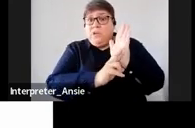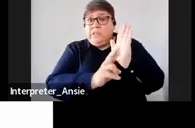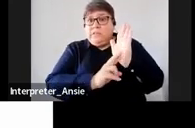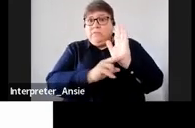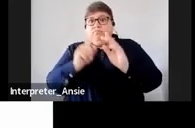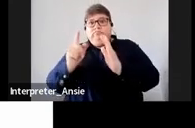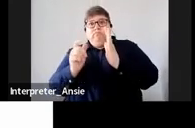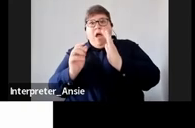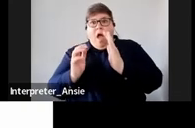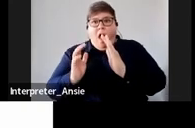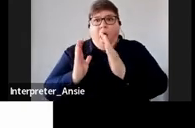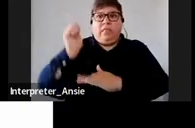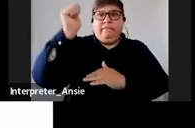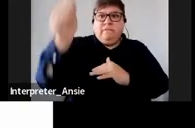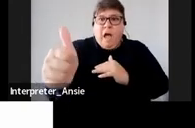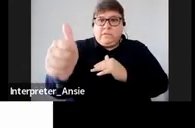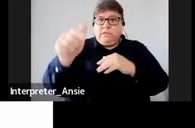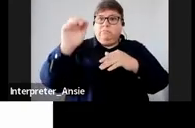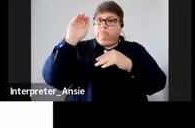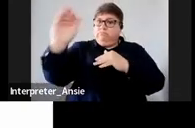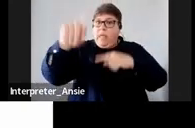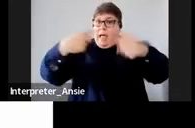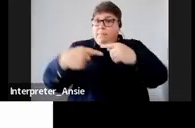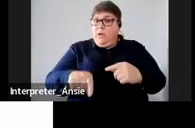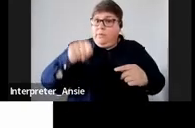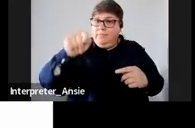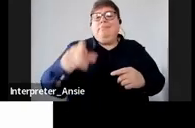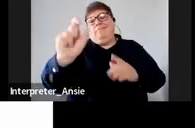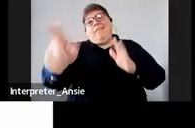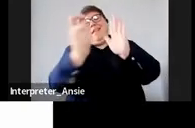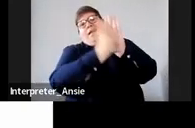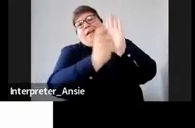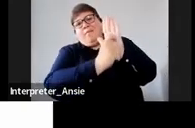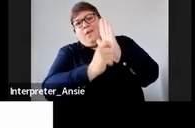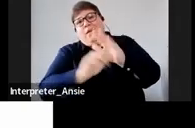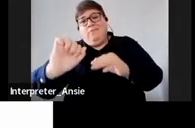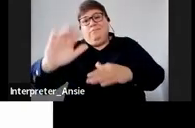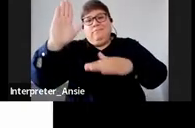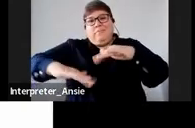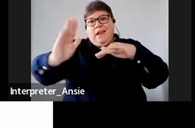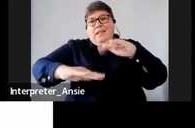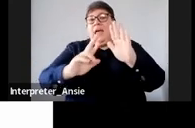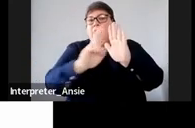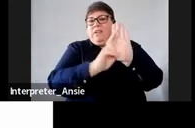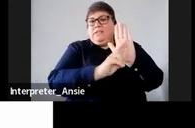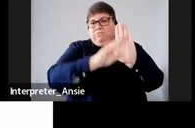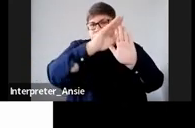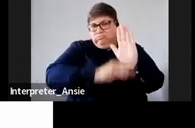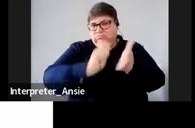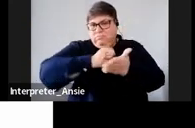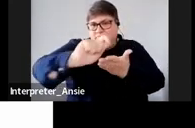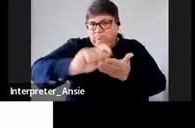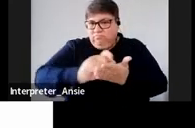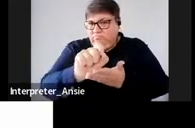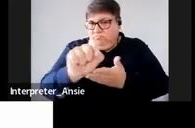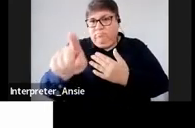as to why interest should be reversed but you can always apply for penalties and provide reasons that are sufficient as to